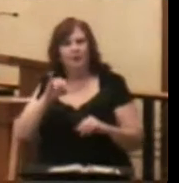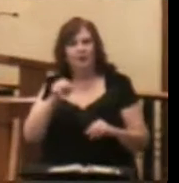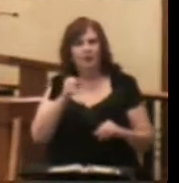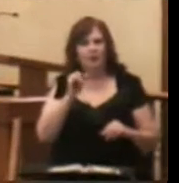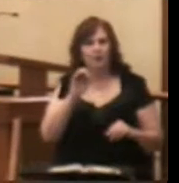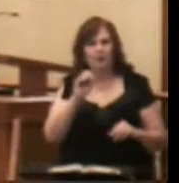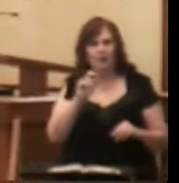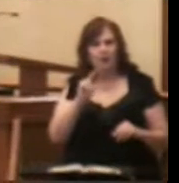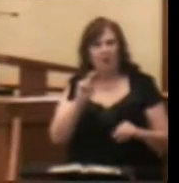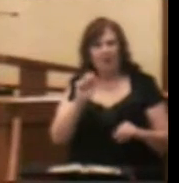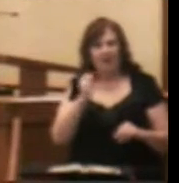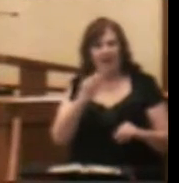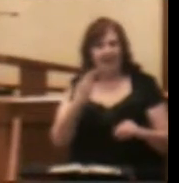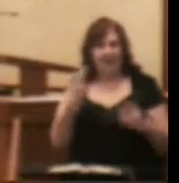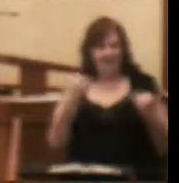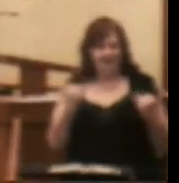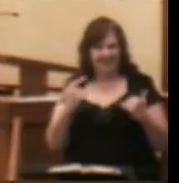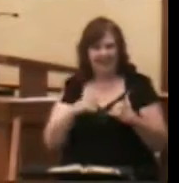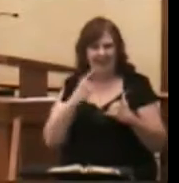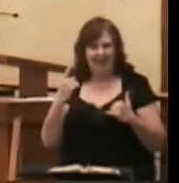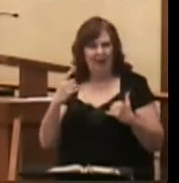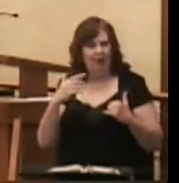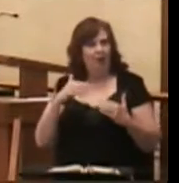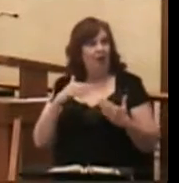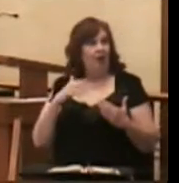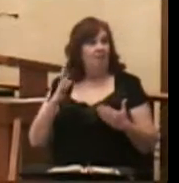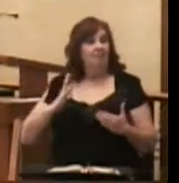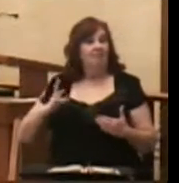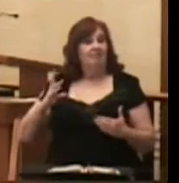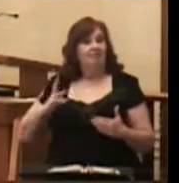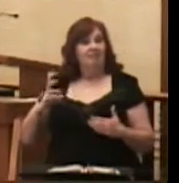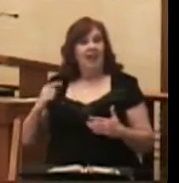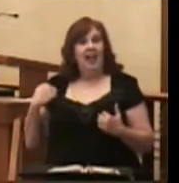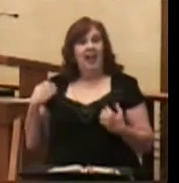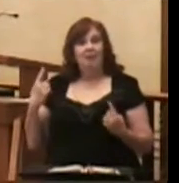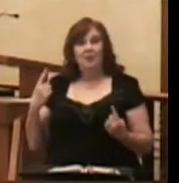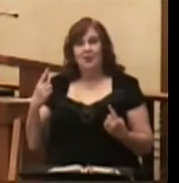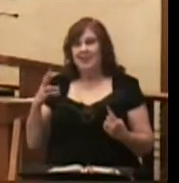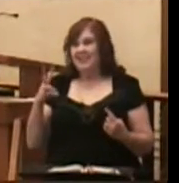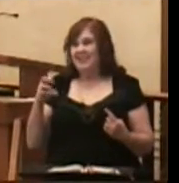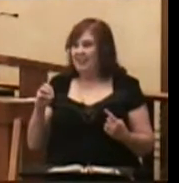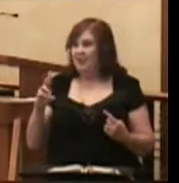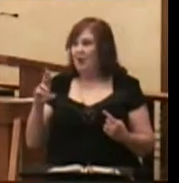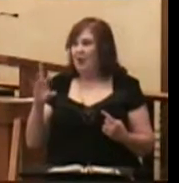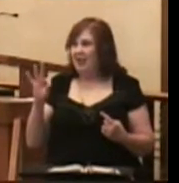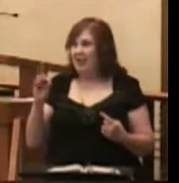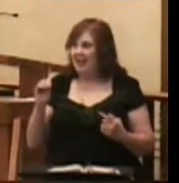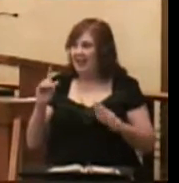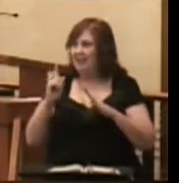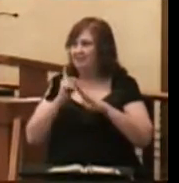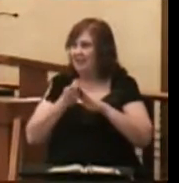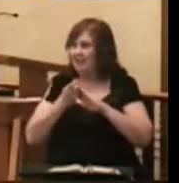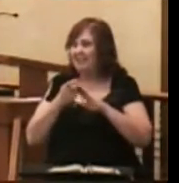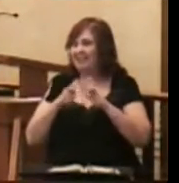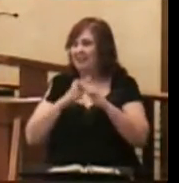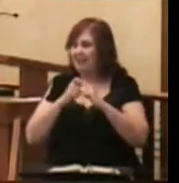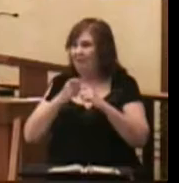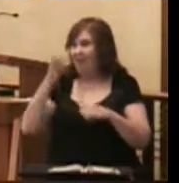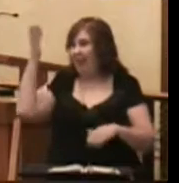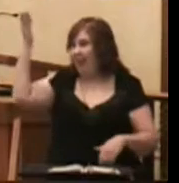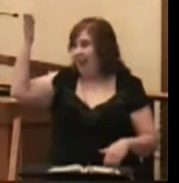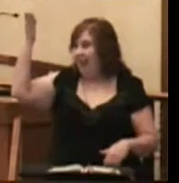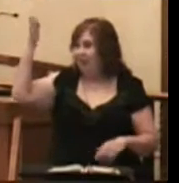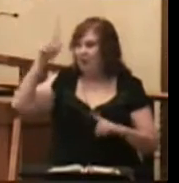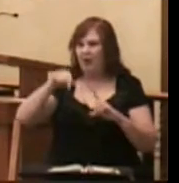today. In fact, I've often in the past used 60 or 90 minutes on a lecture specifically about the